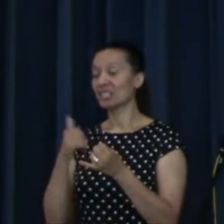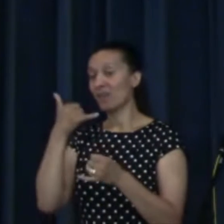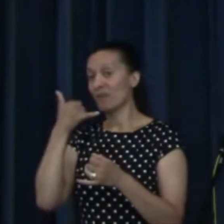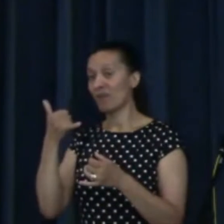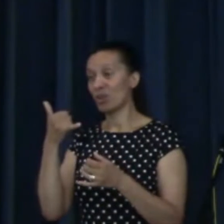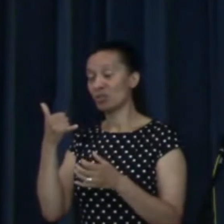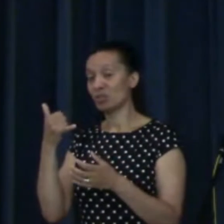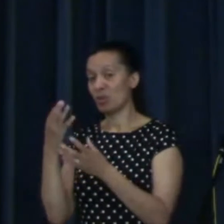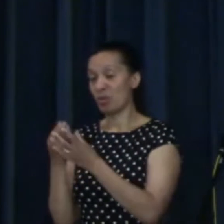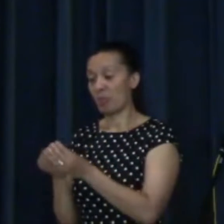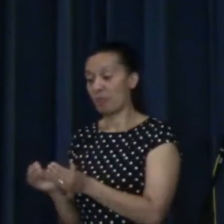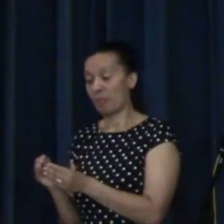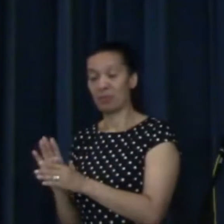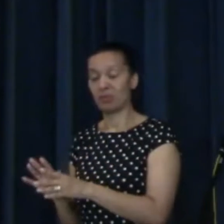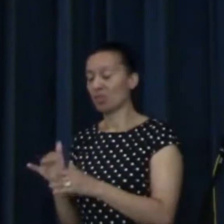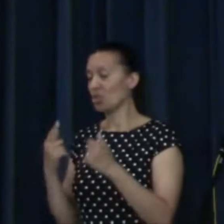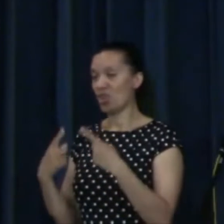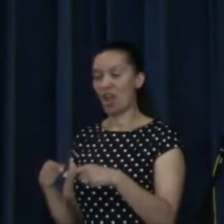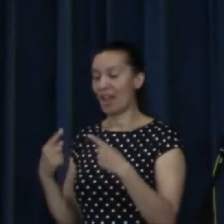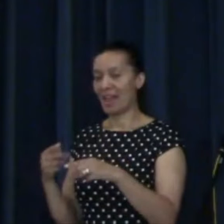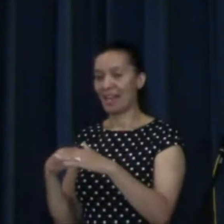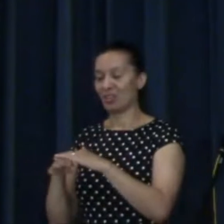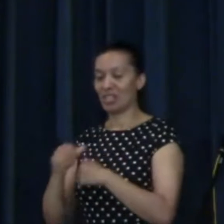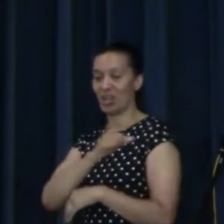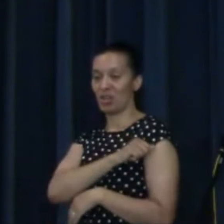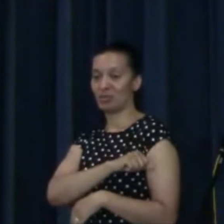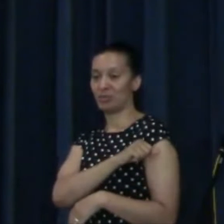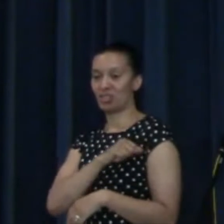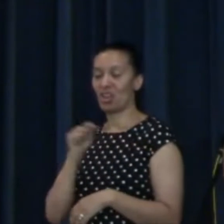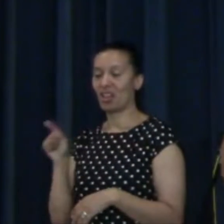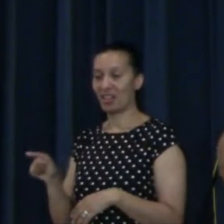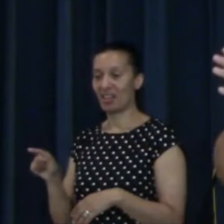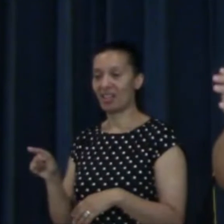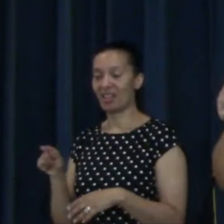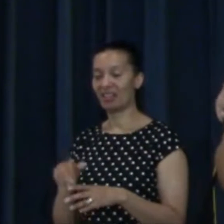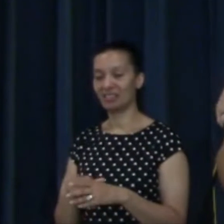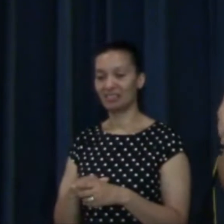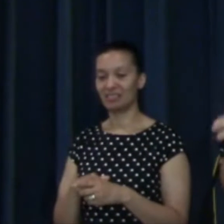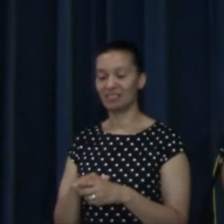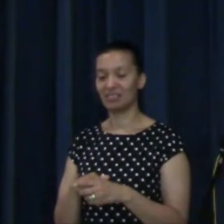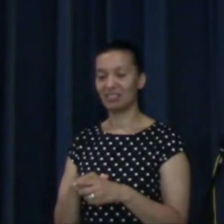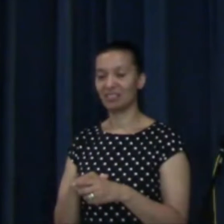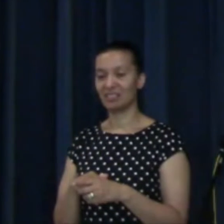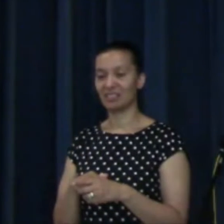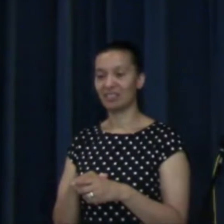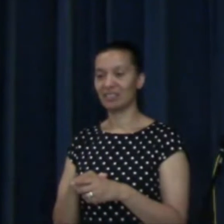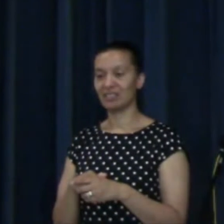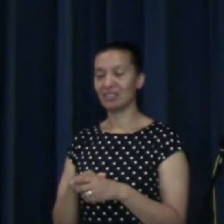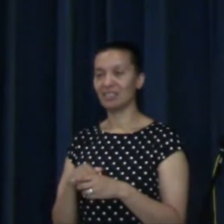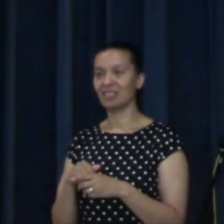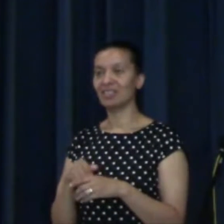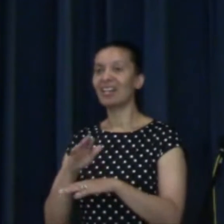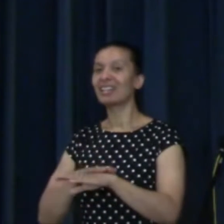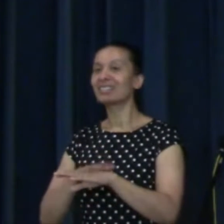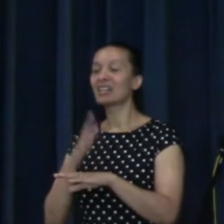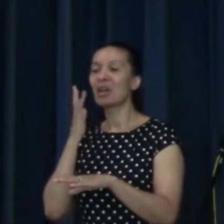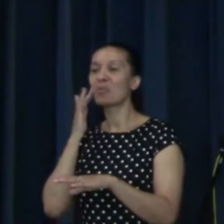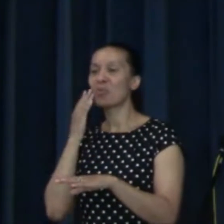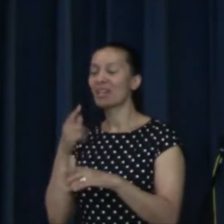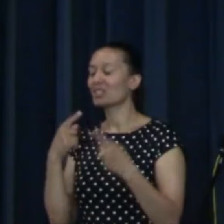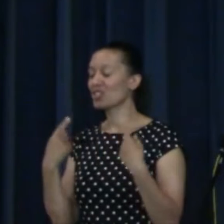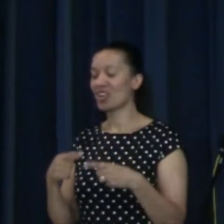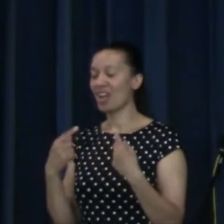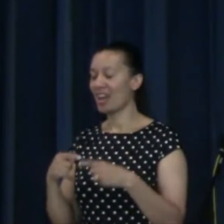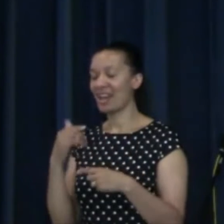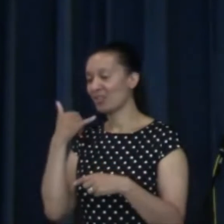That were the days when Nokia would do for somebody in intensive care, if you weren't careful. And it would affect all the things. And so we had to switch